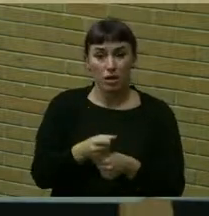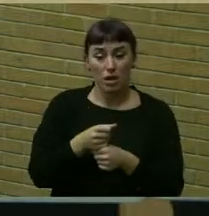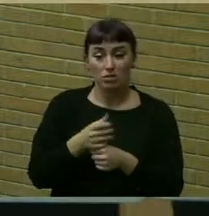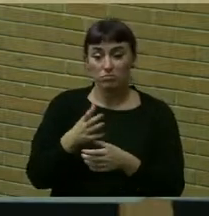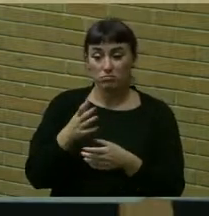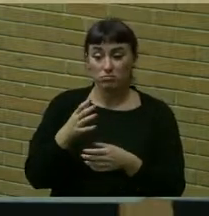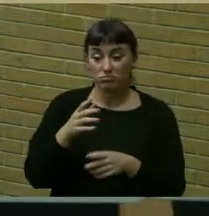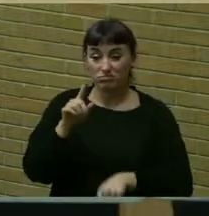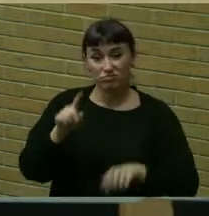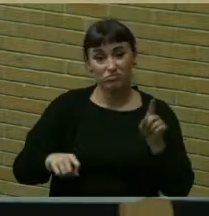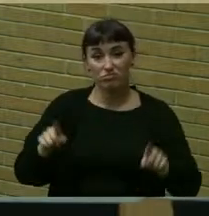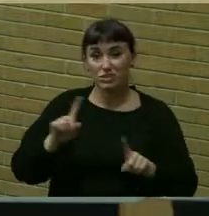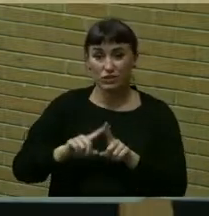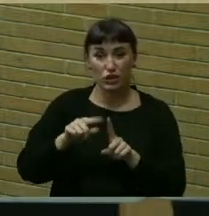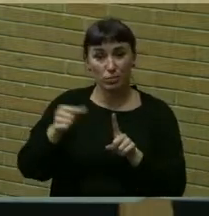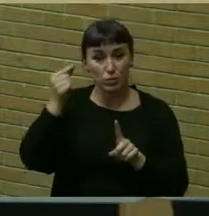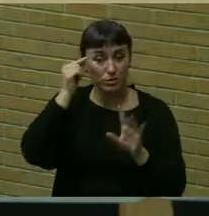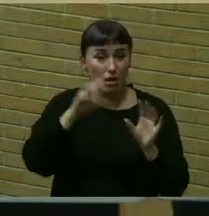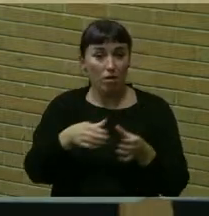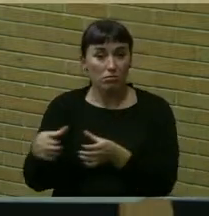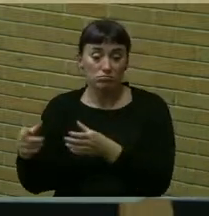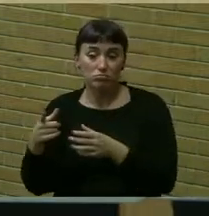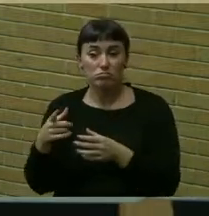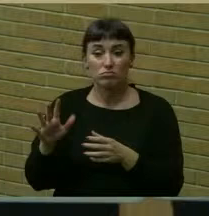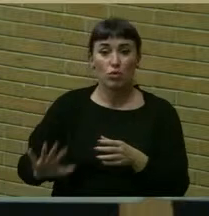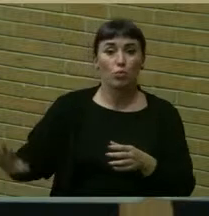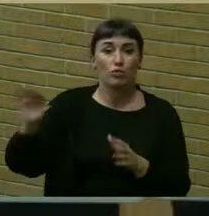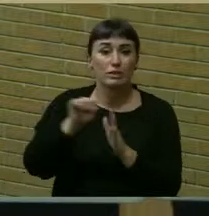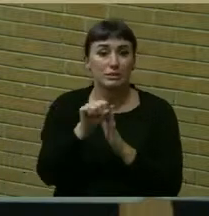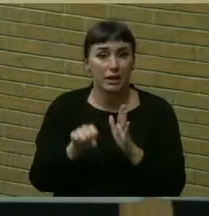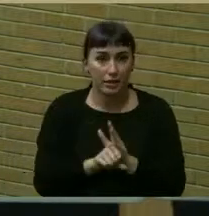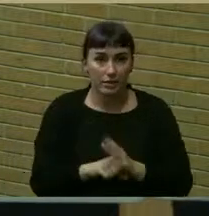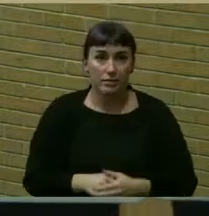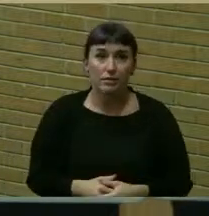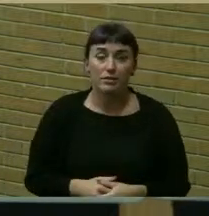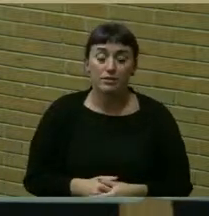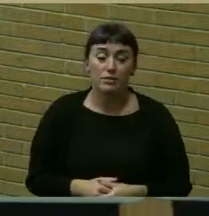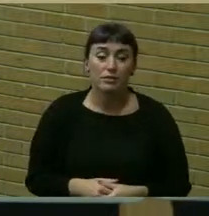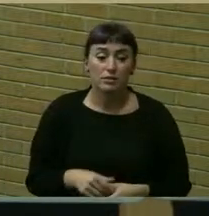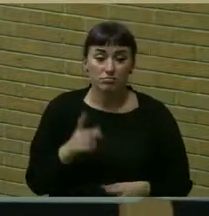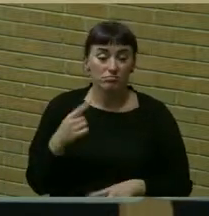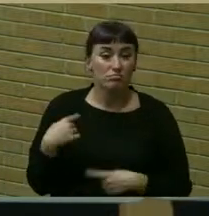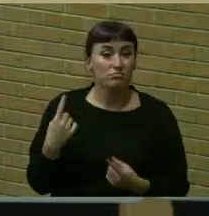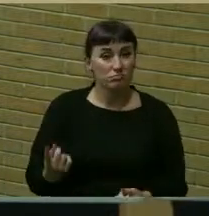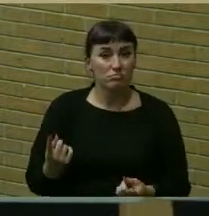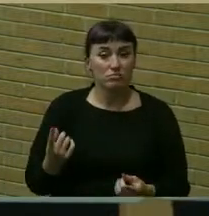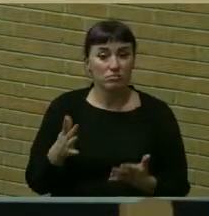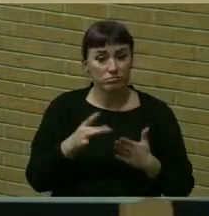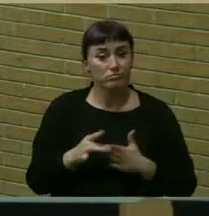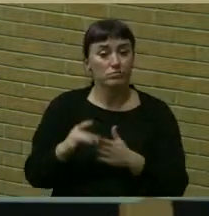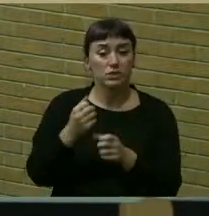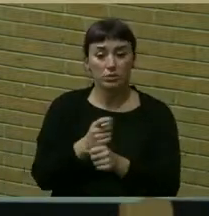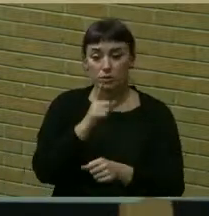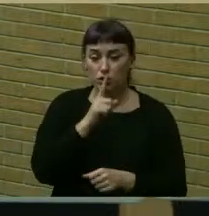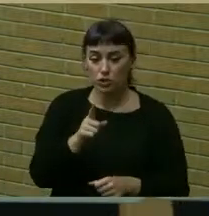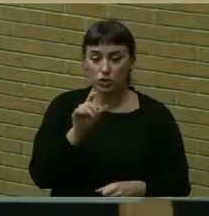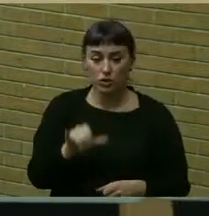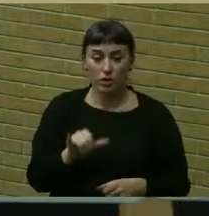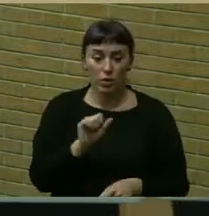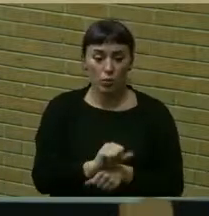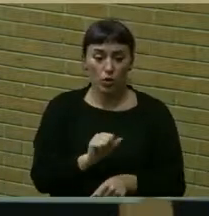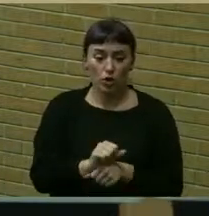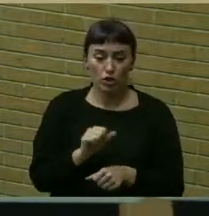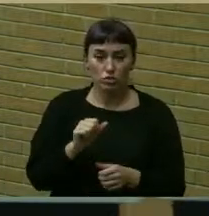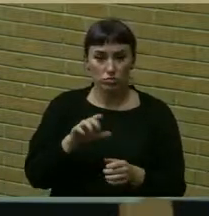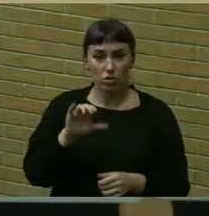various municipalities throughout the state and it has been a vehicle to make sure that workers